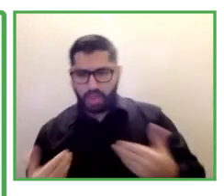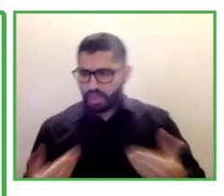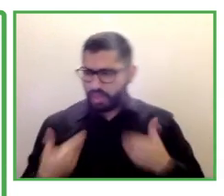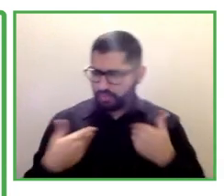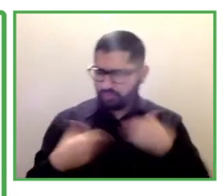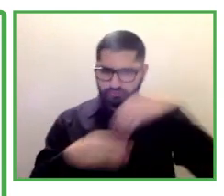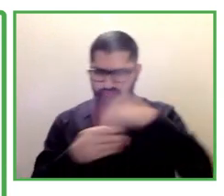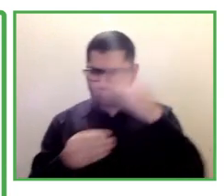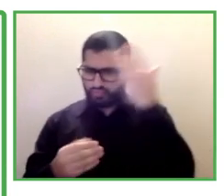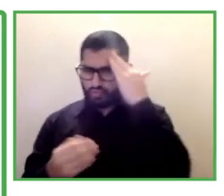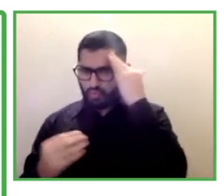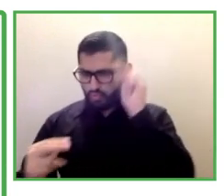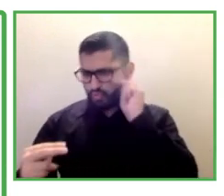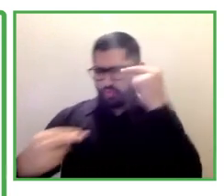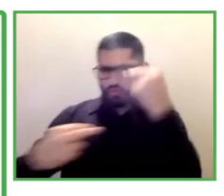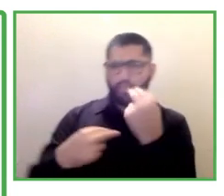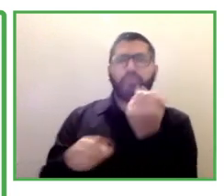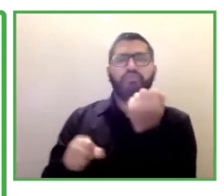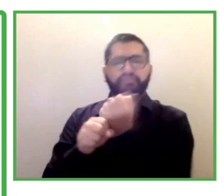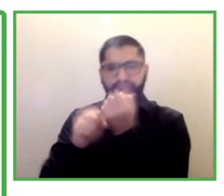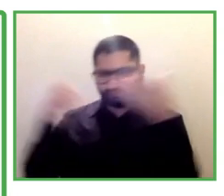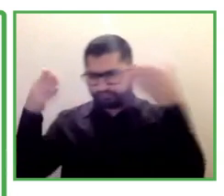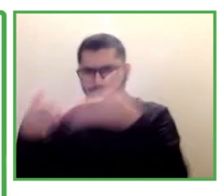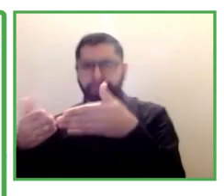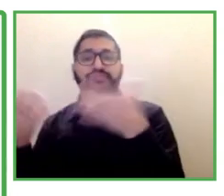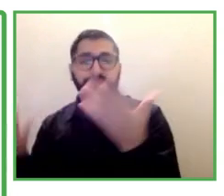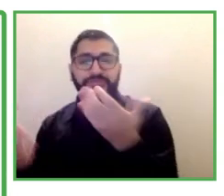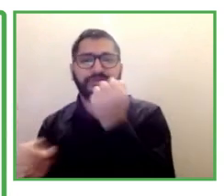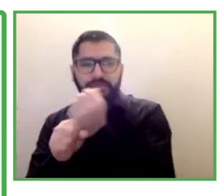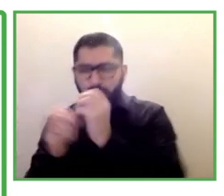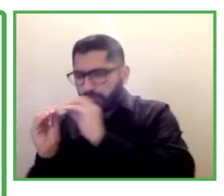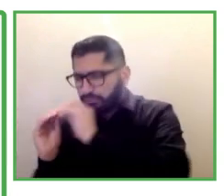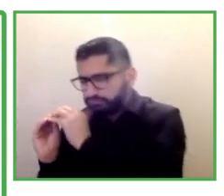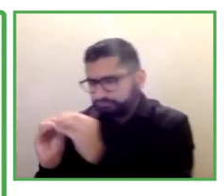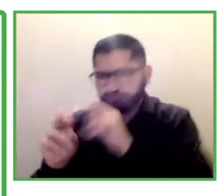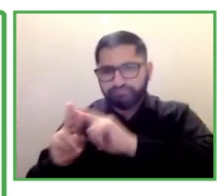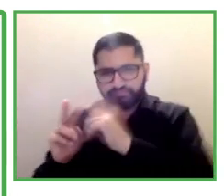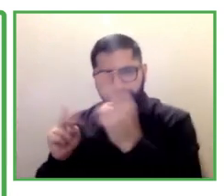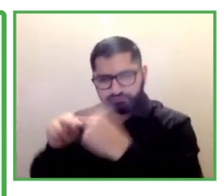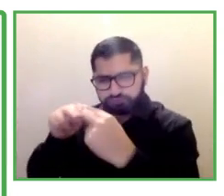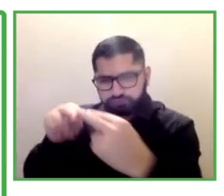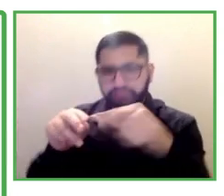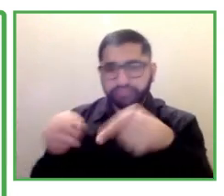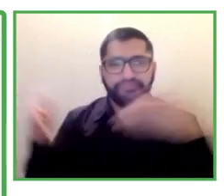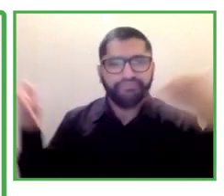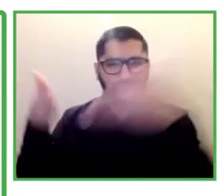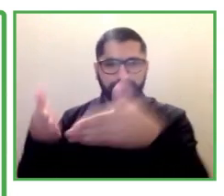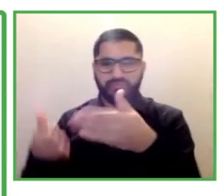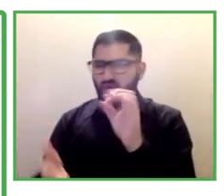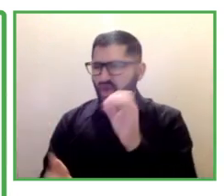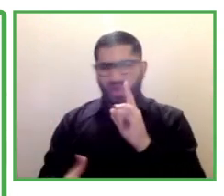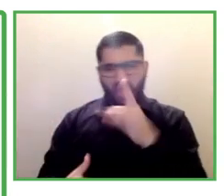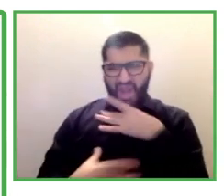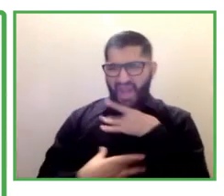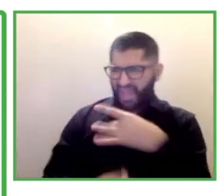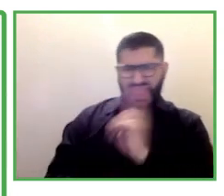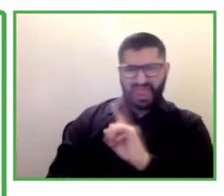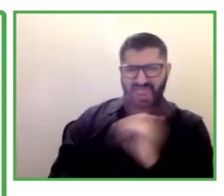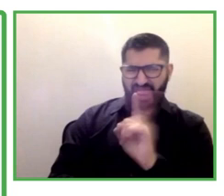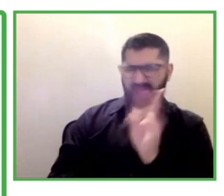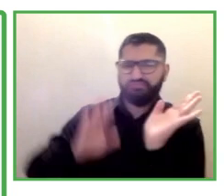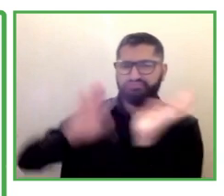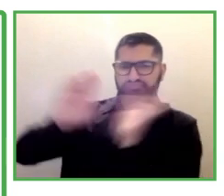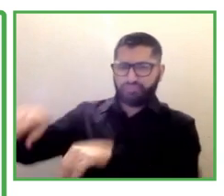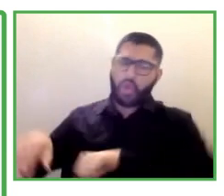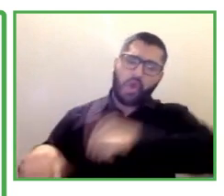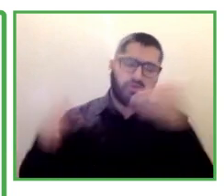really have broken it down into these key areas, six key areas, which include getting to know you, getting